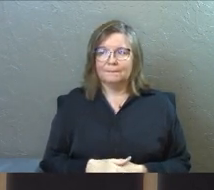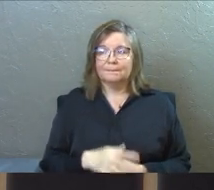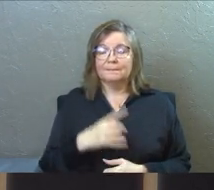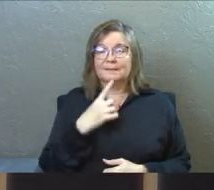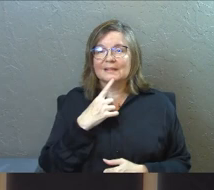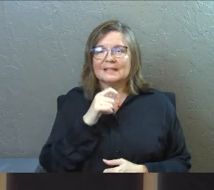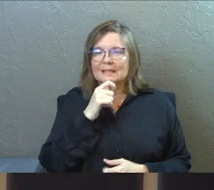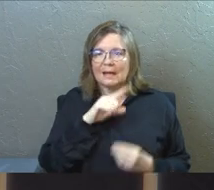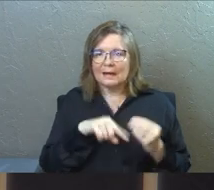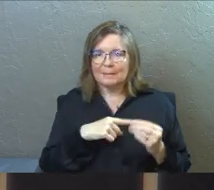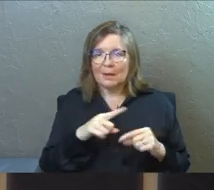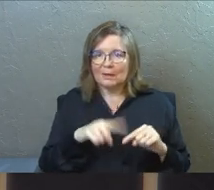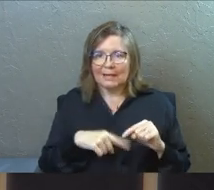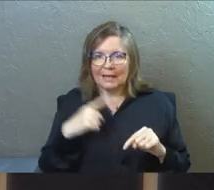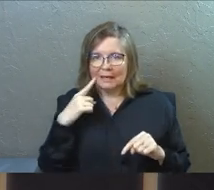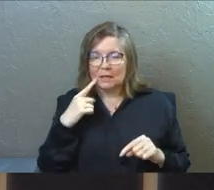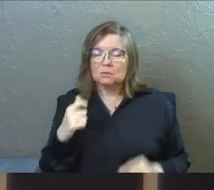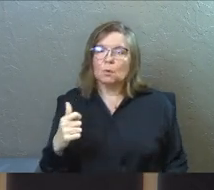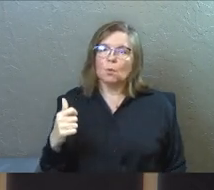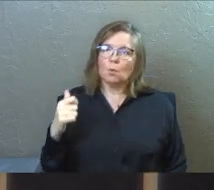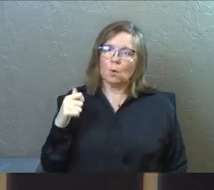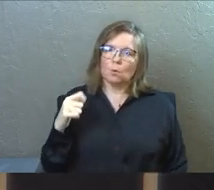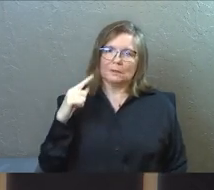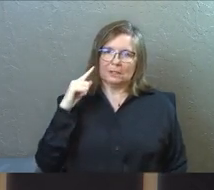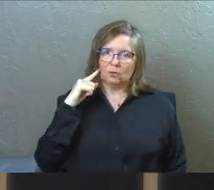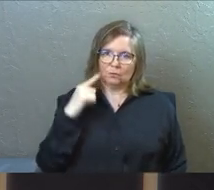You see, it's not about can't here, it's about won't here.